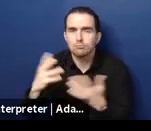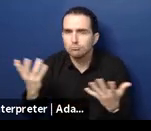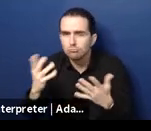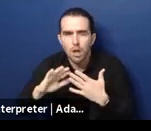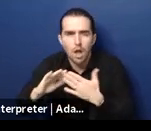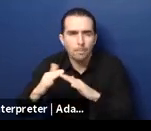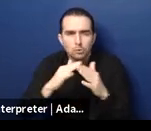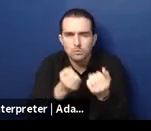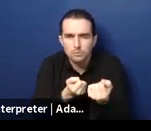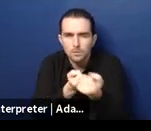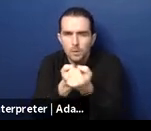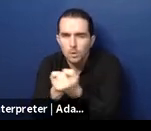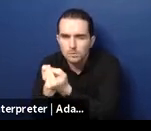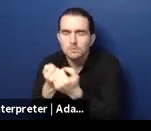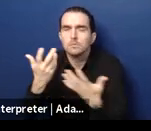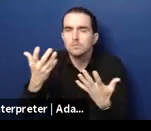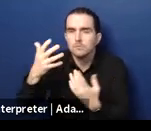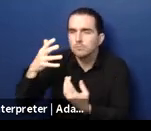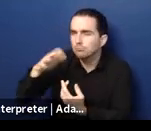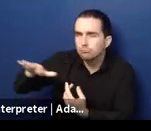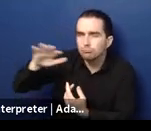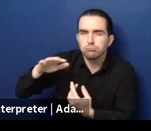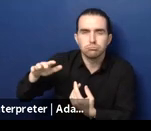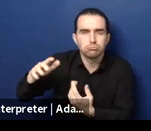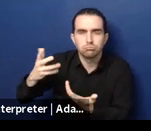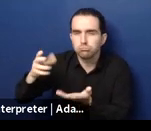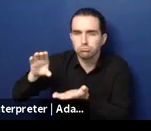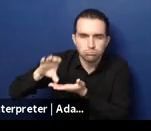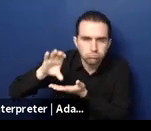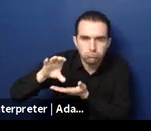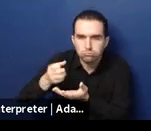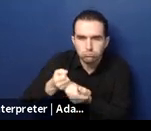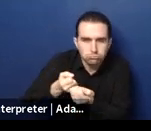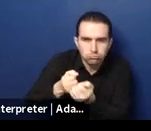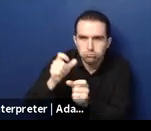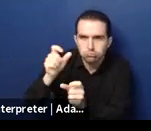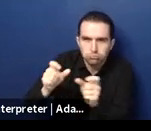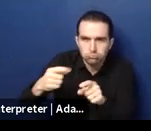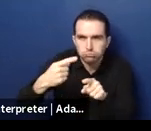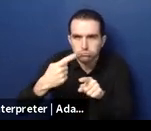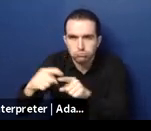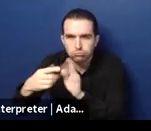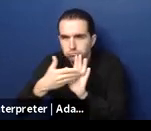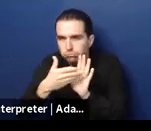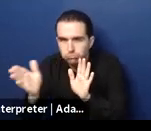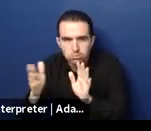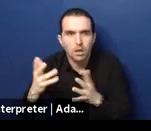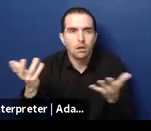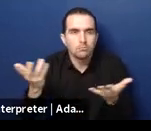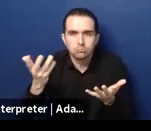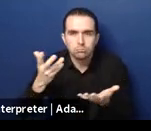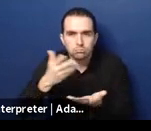and closure and redirecting of resources from institutions to other